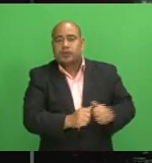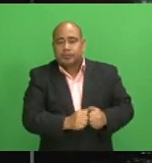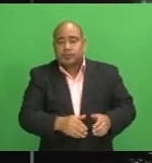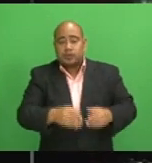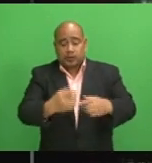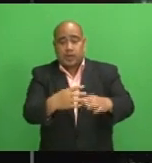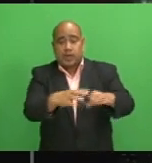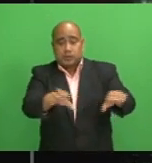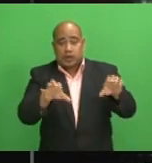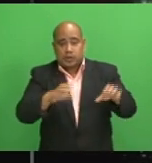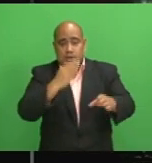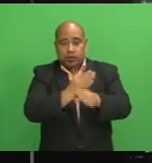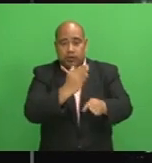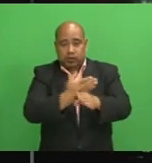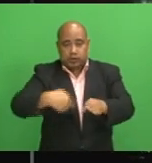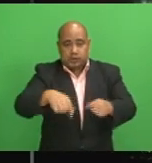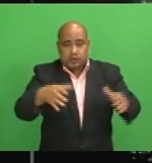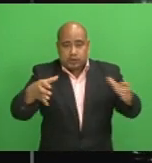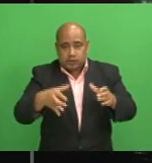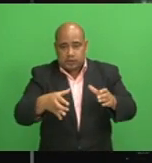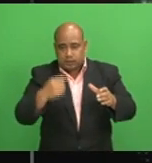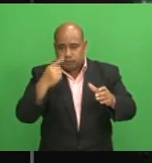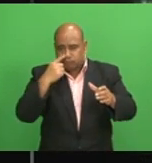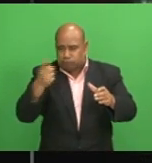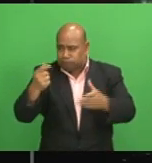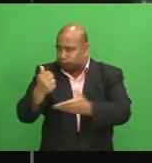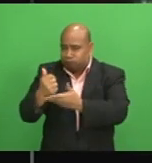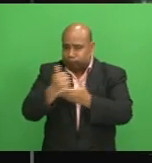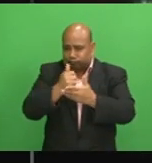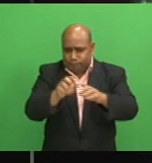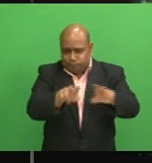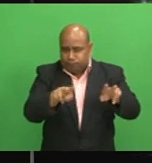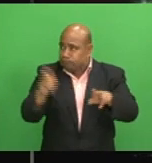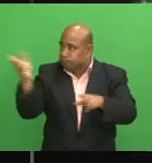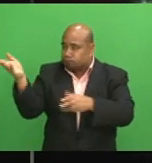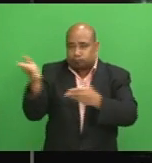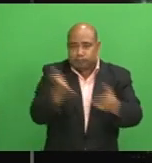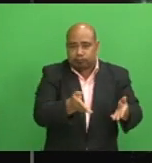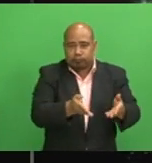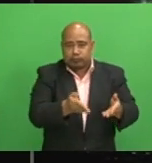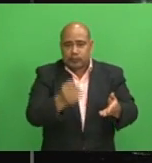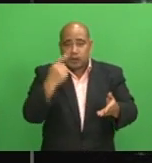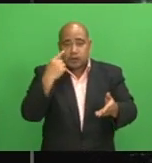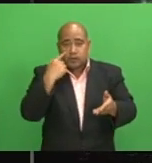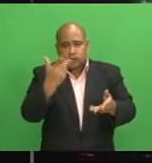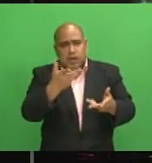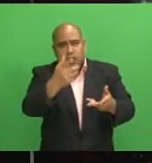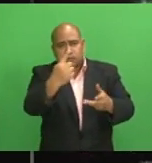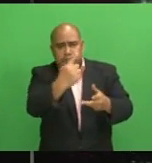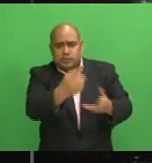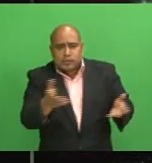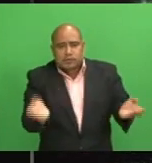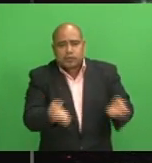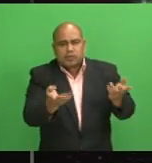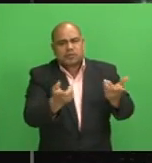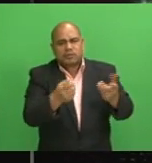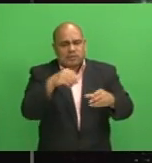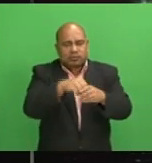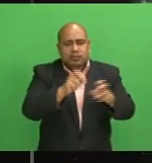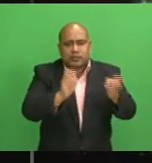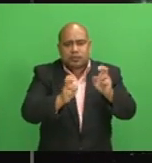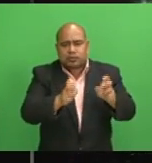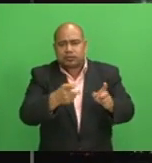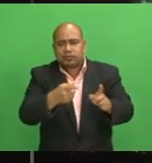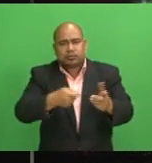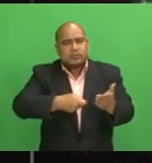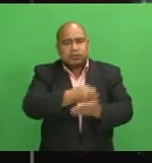is aiding these big companies. Kumar adding, in an effort to address the issue of defaulting their rates, the local government ministry